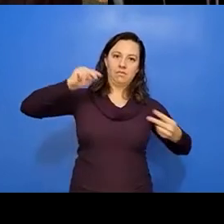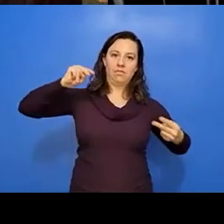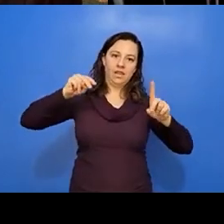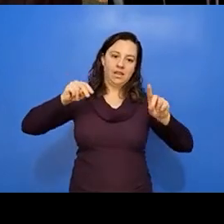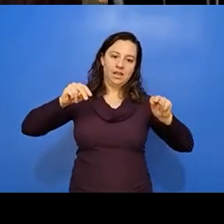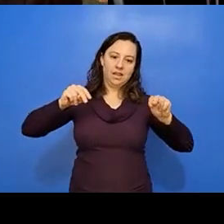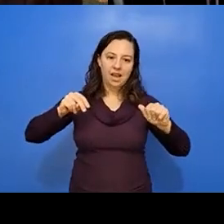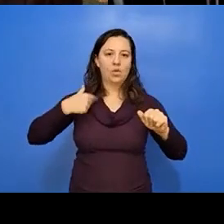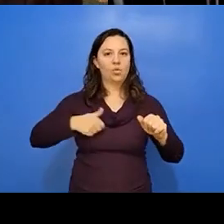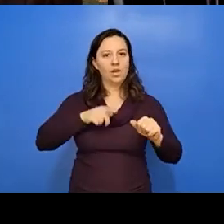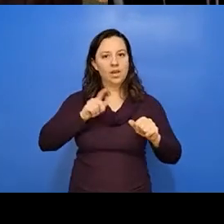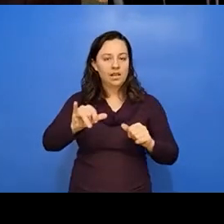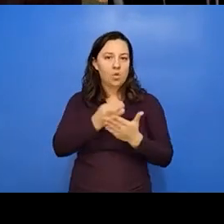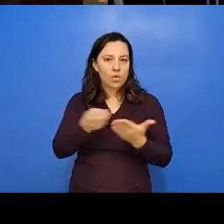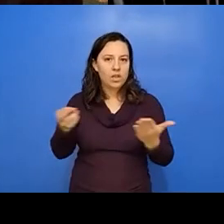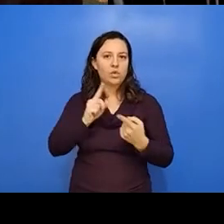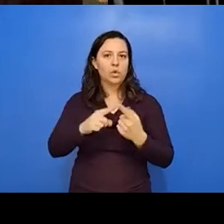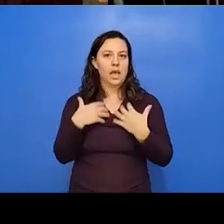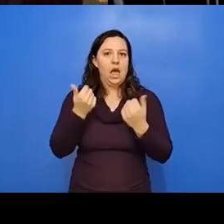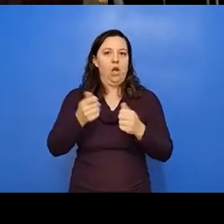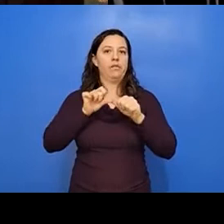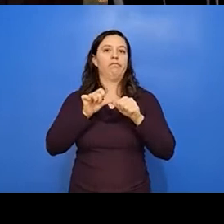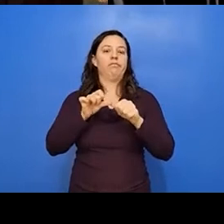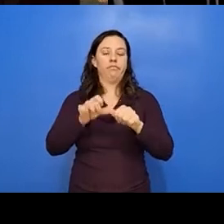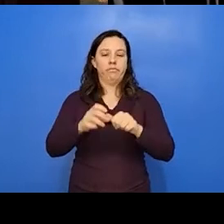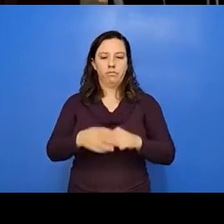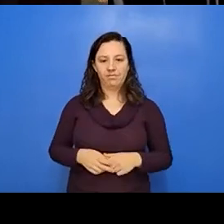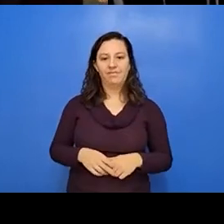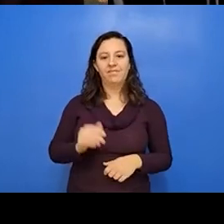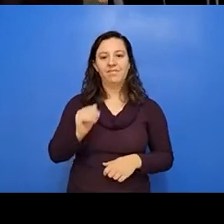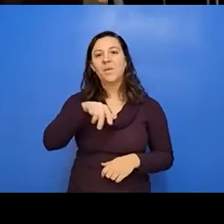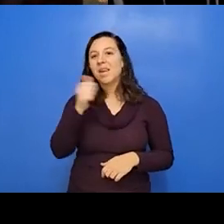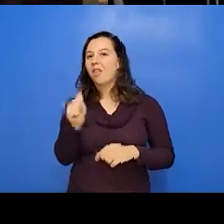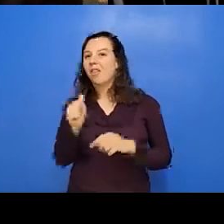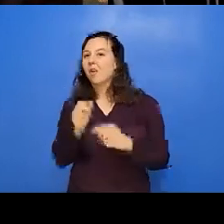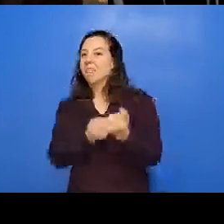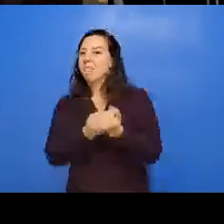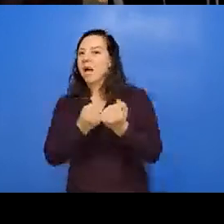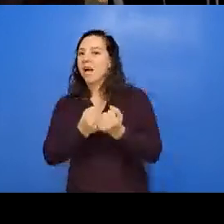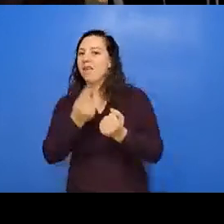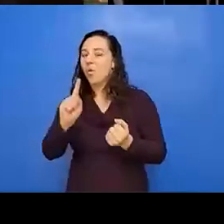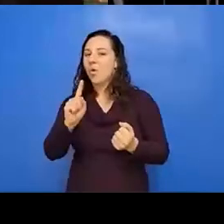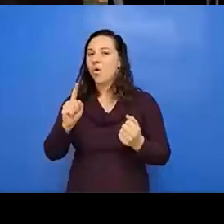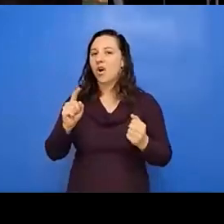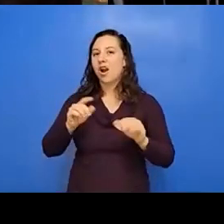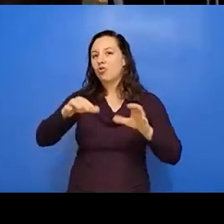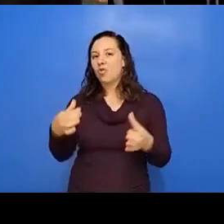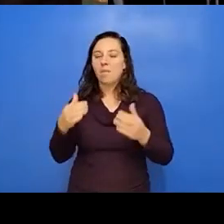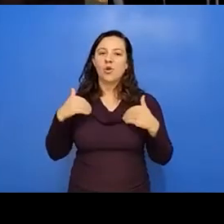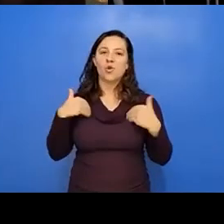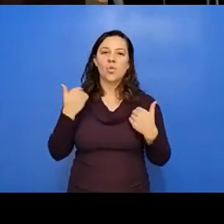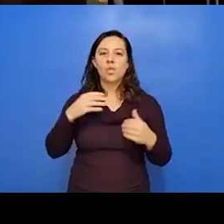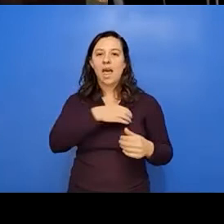sustained. And so, um, another plug for our, our tribal youth ambassadors is if you go on our museum